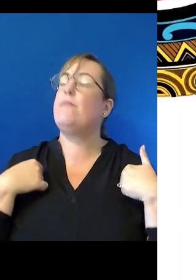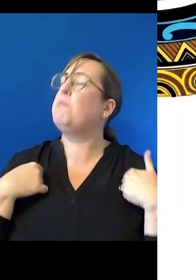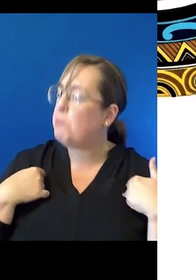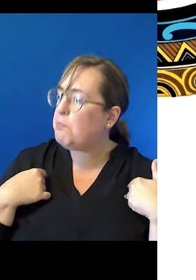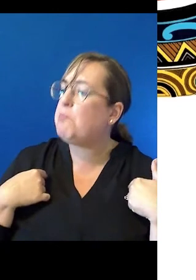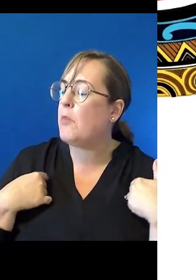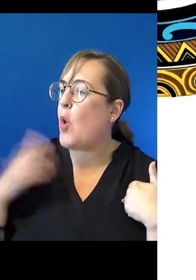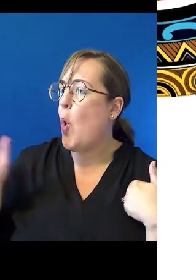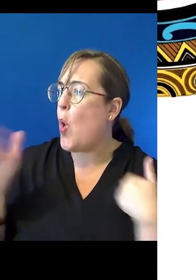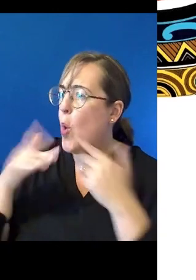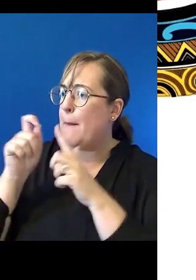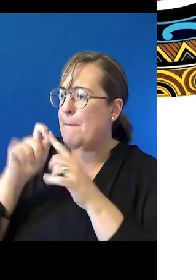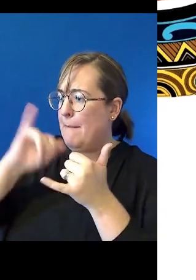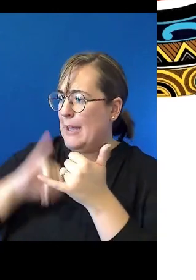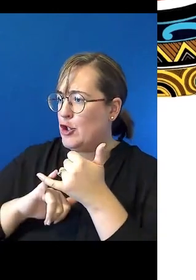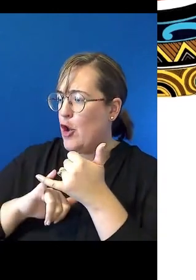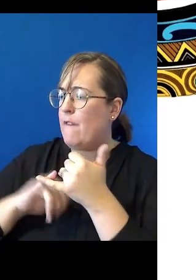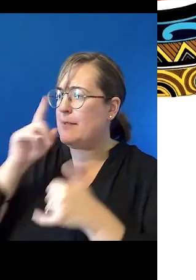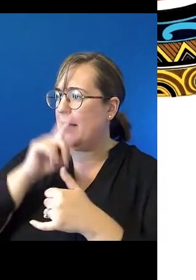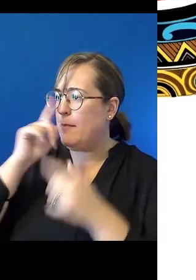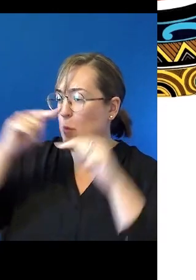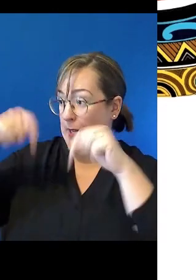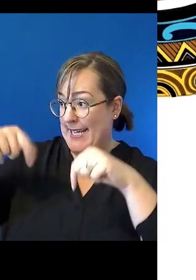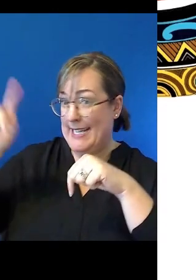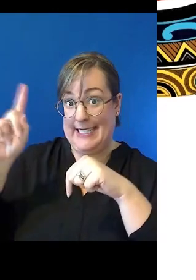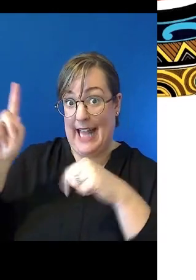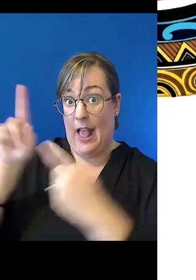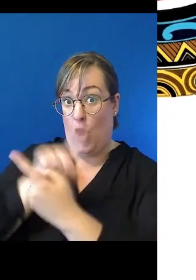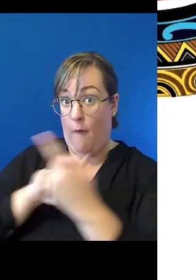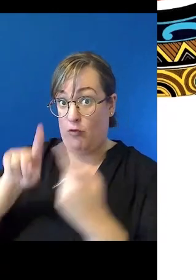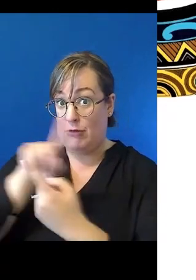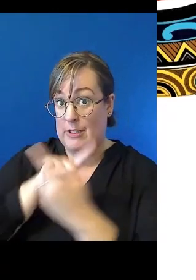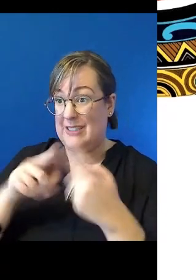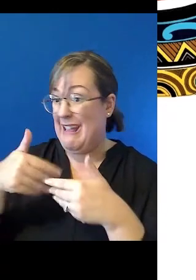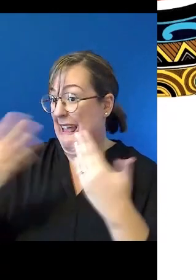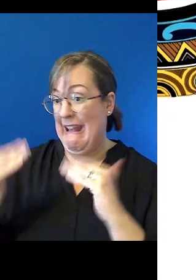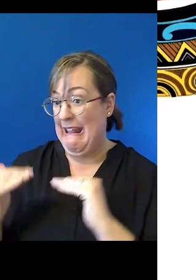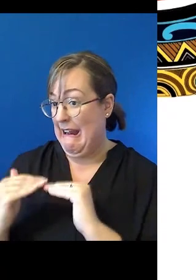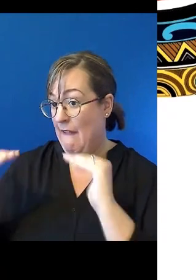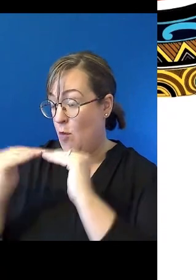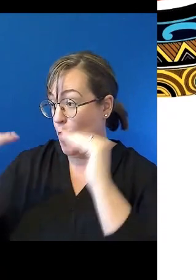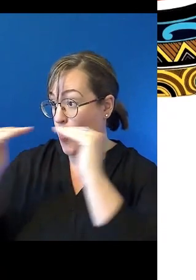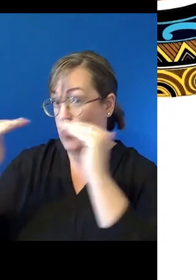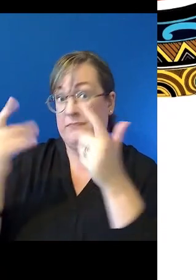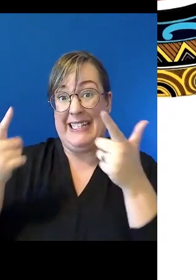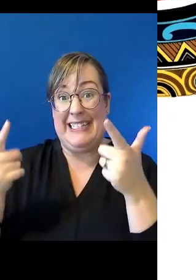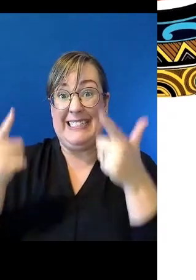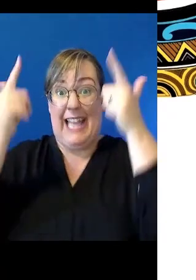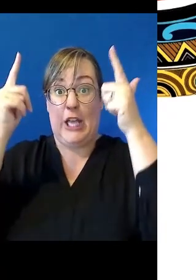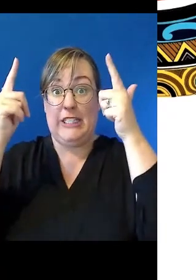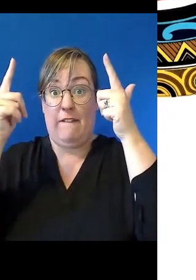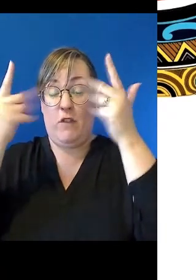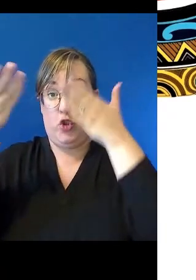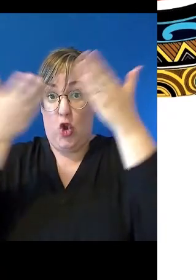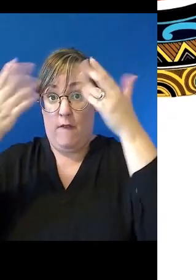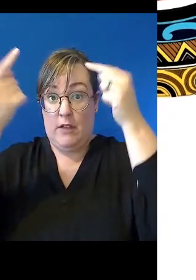on the conference, public servants at all levels, from the executive service down